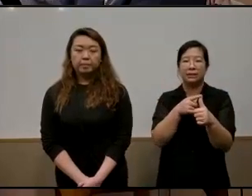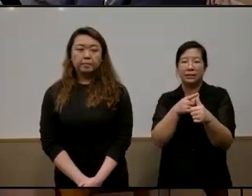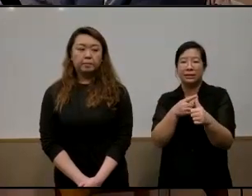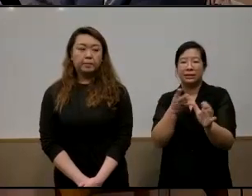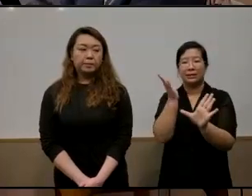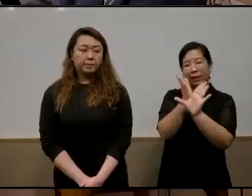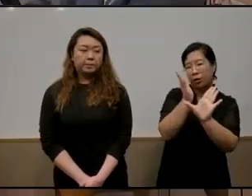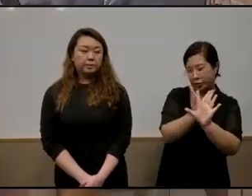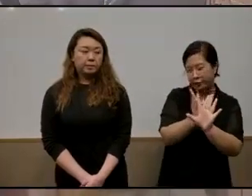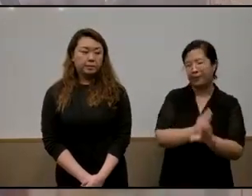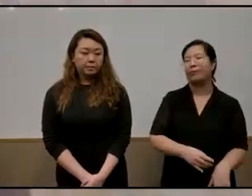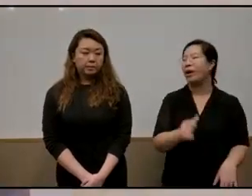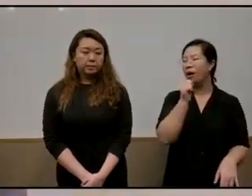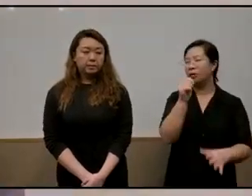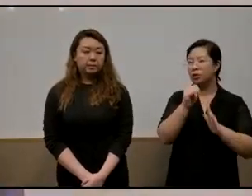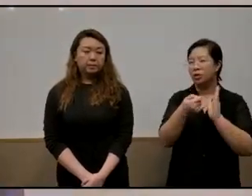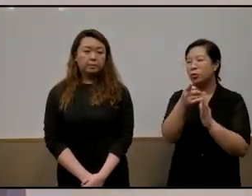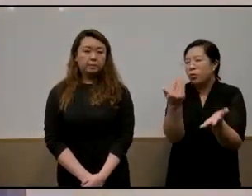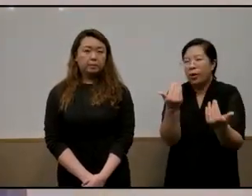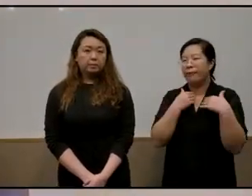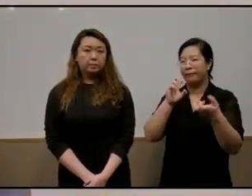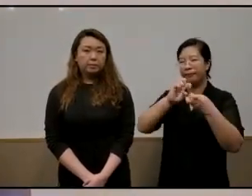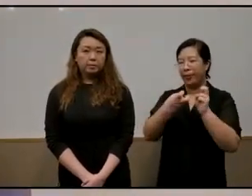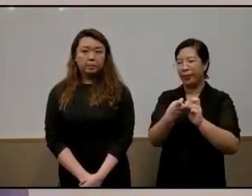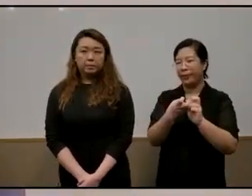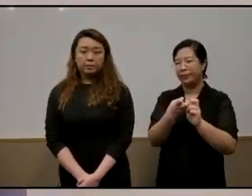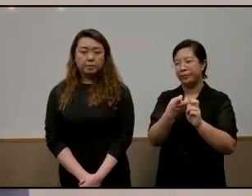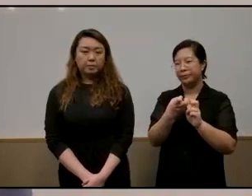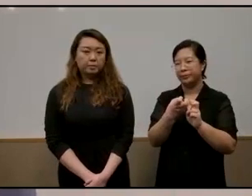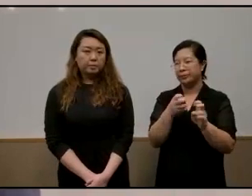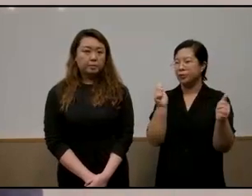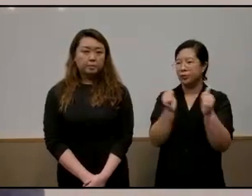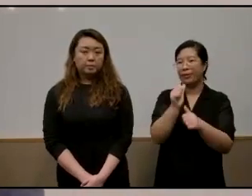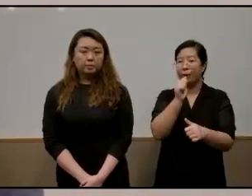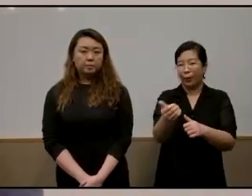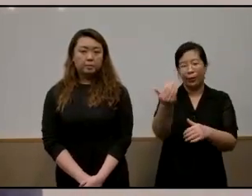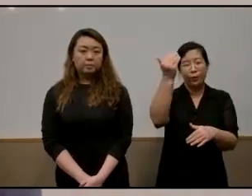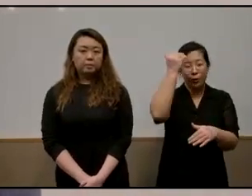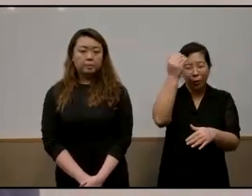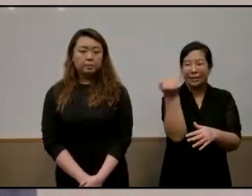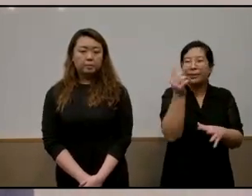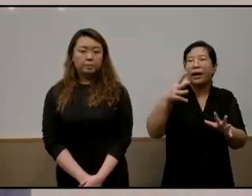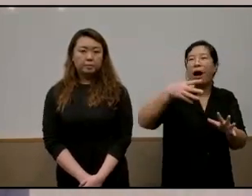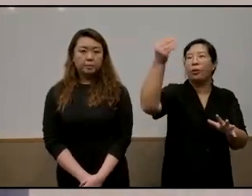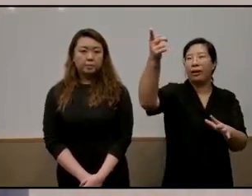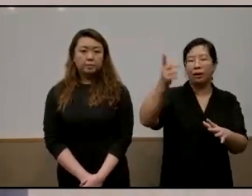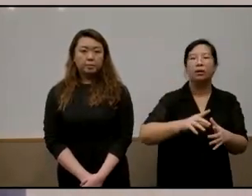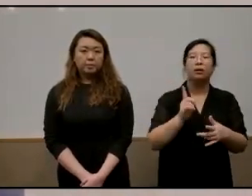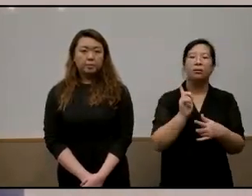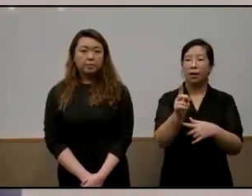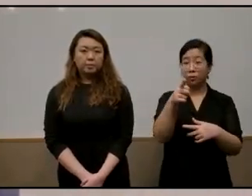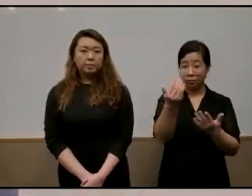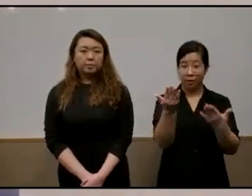not just that you have a problem with not knowing that something's out there but maybe you have a problem